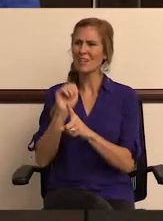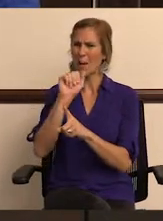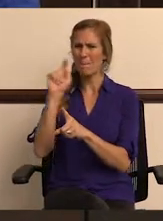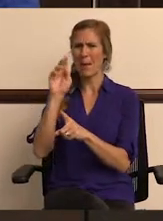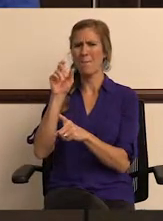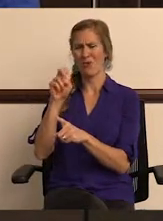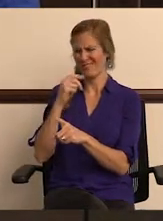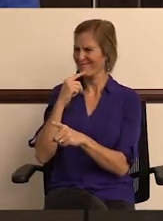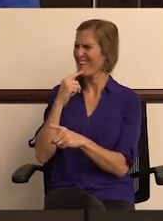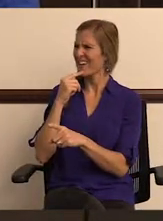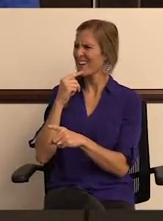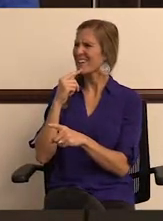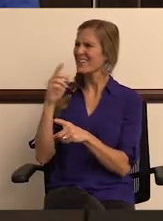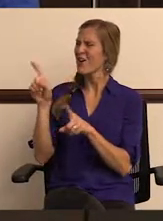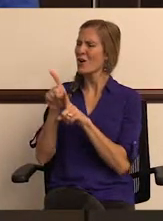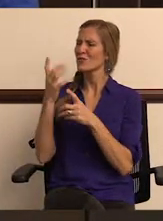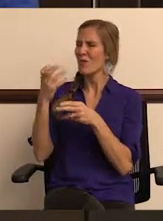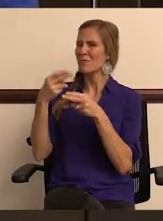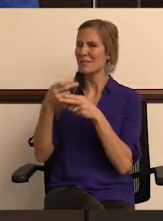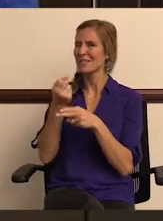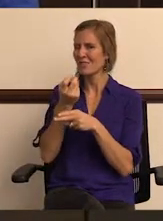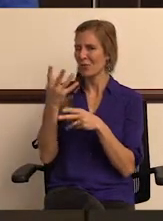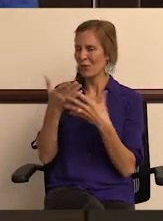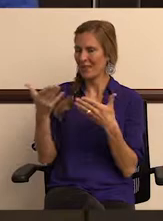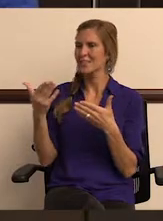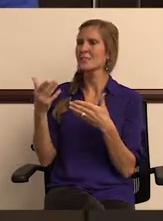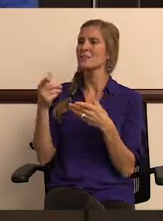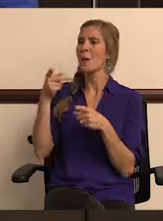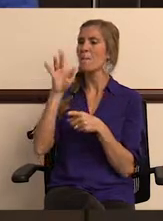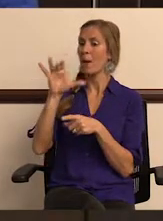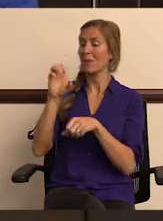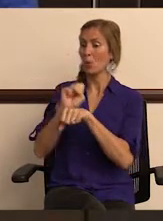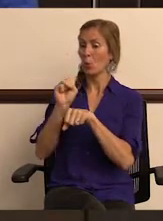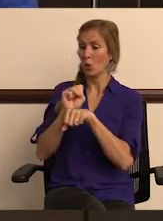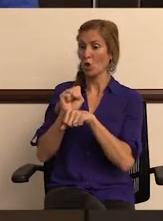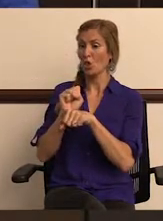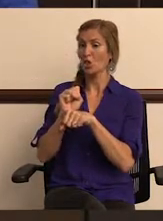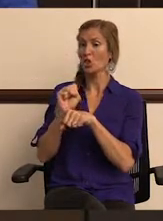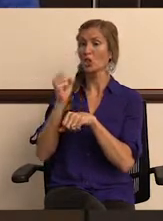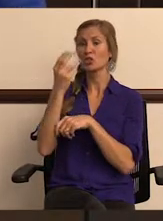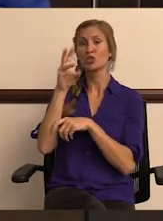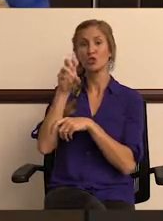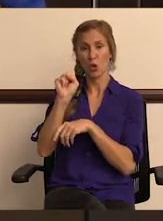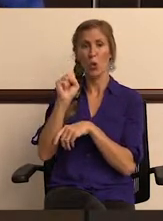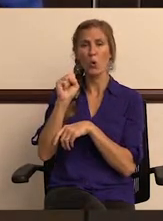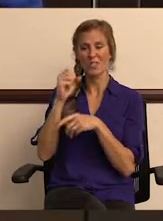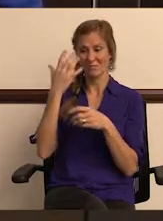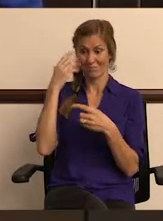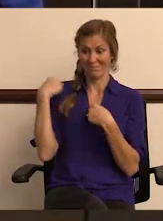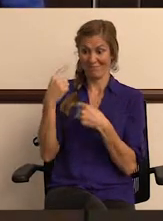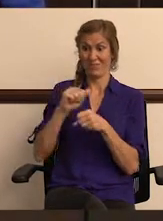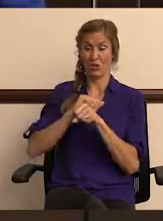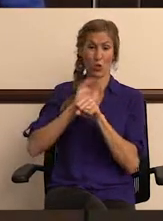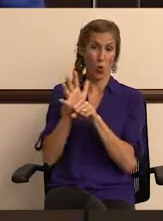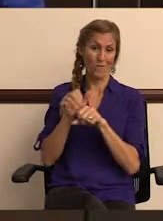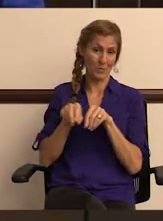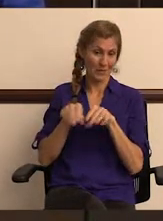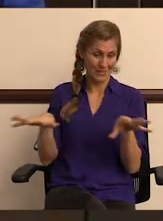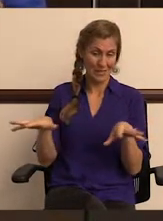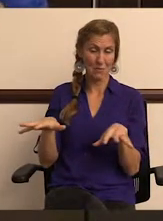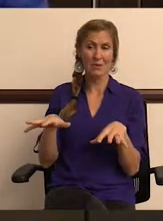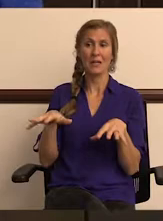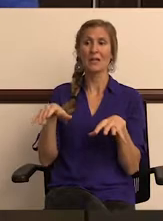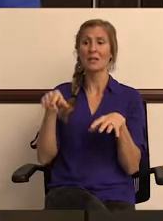Yeah, I think there's a couple of cool highlights before we get going. And one is, to your point, the pride that Public Works shows. And I think, you know, when this COVID